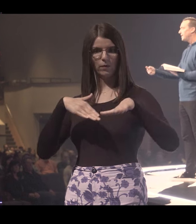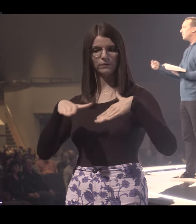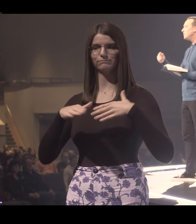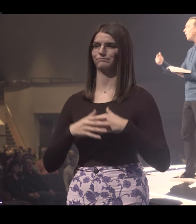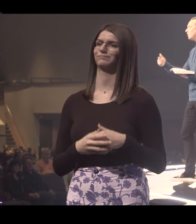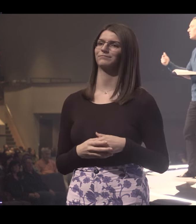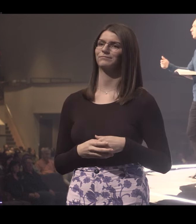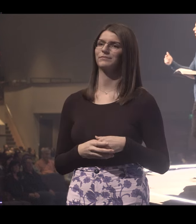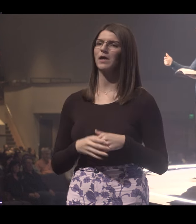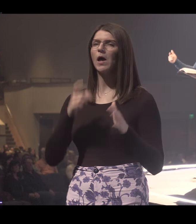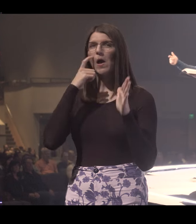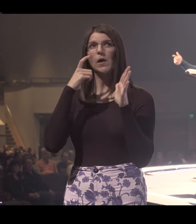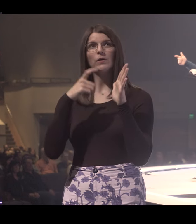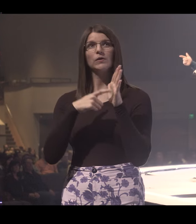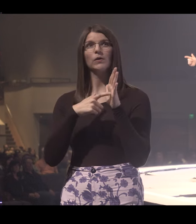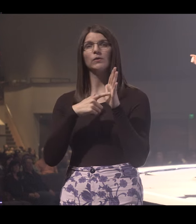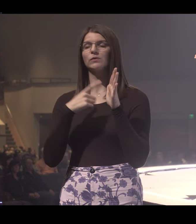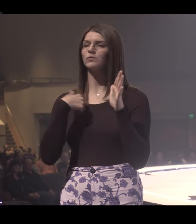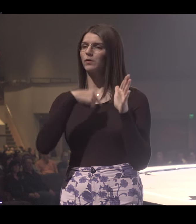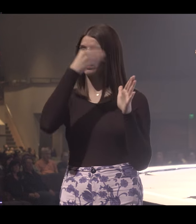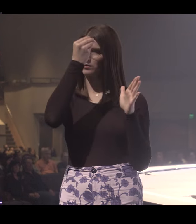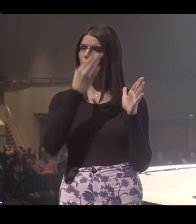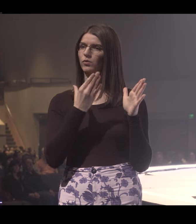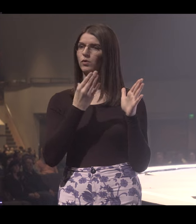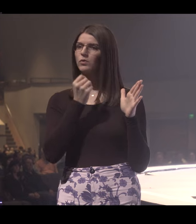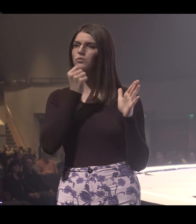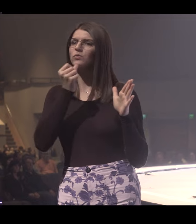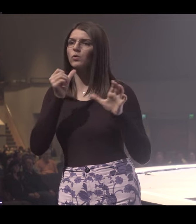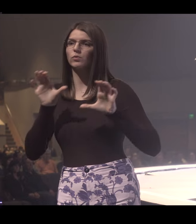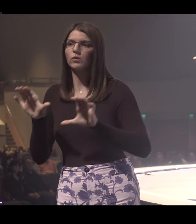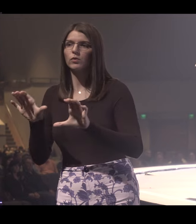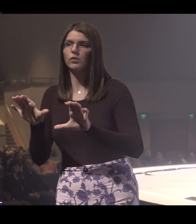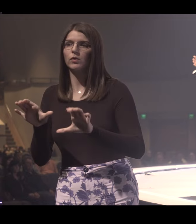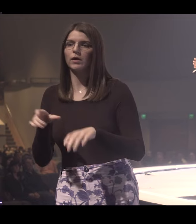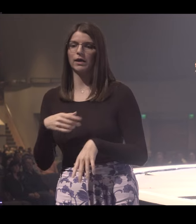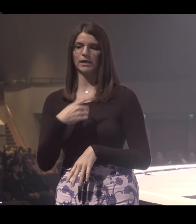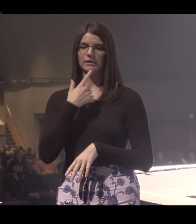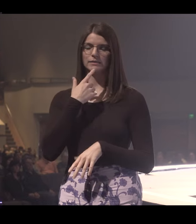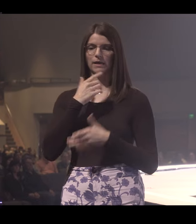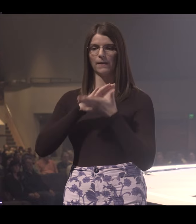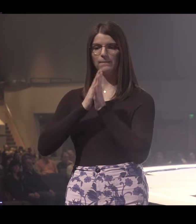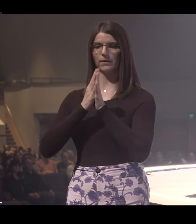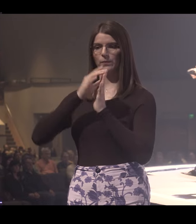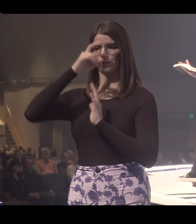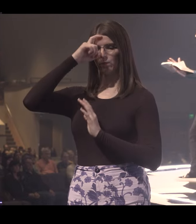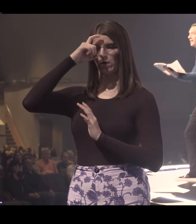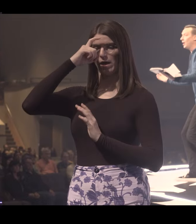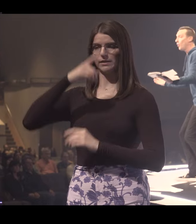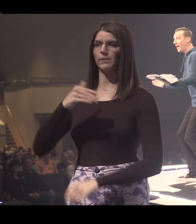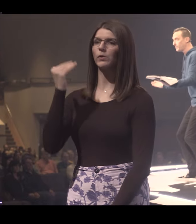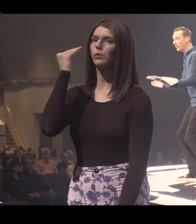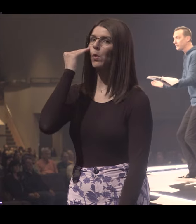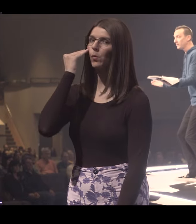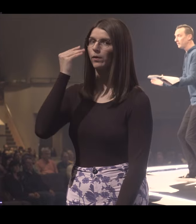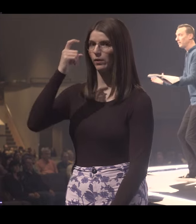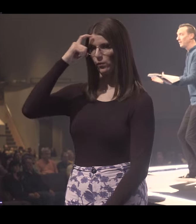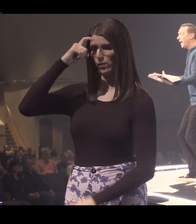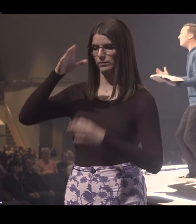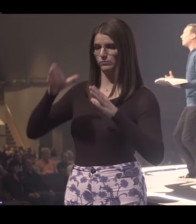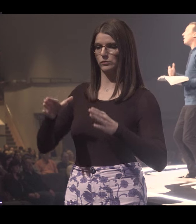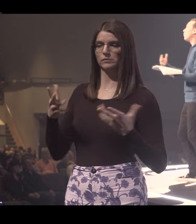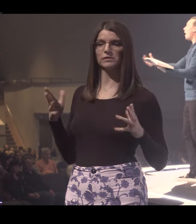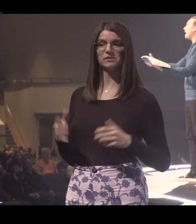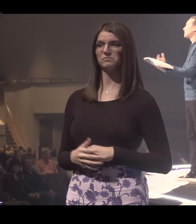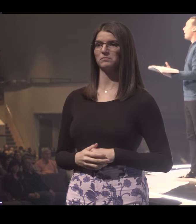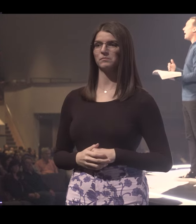Walking. Now notice what we're told not to do. It doesn't say become wise by knowing a wise